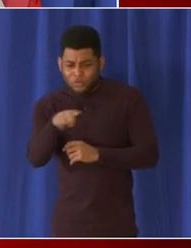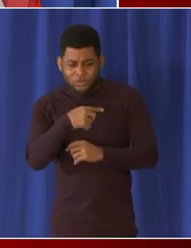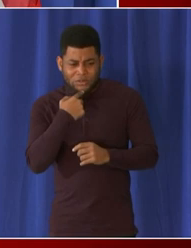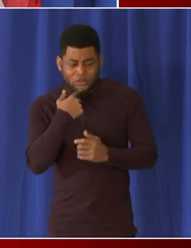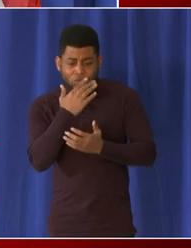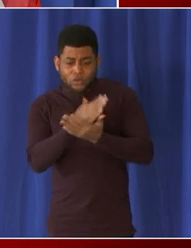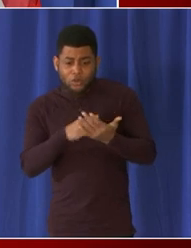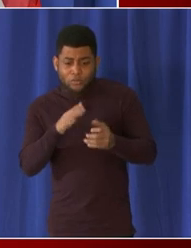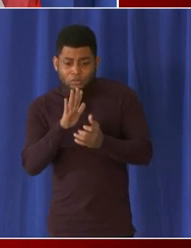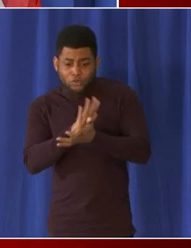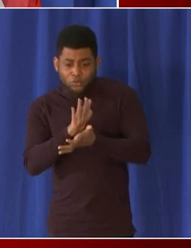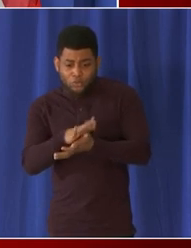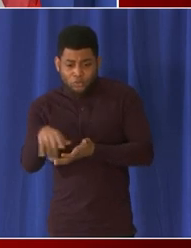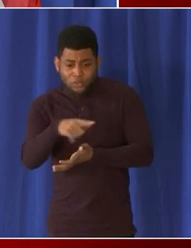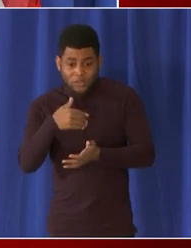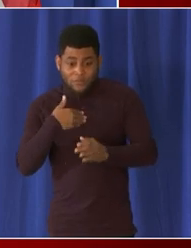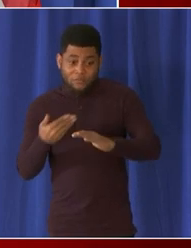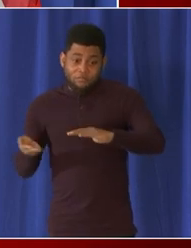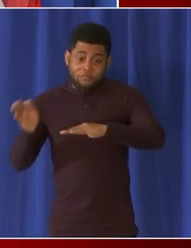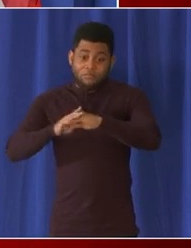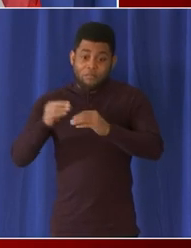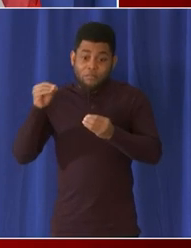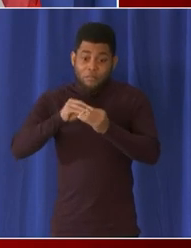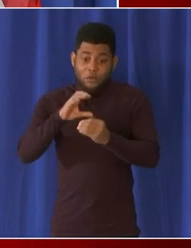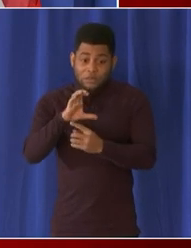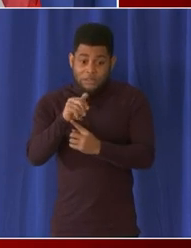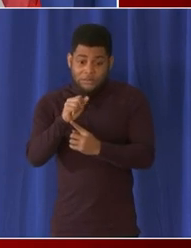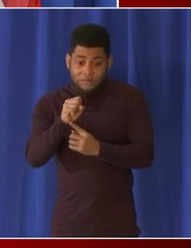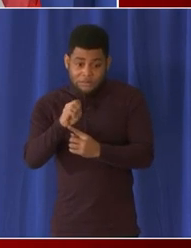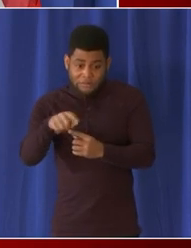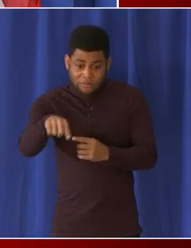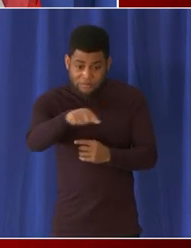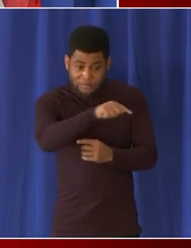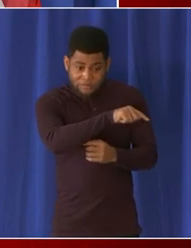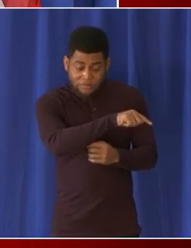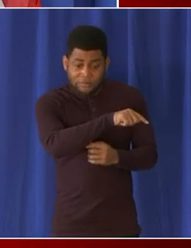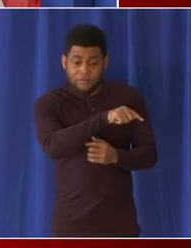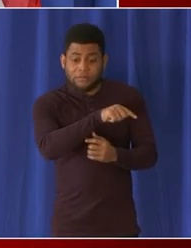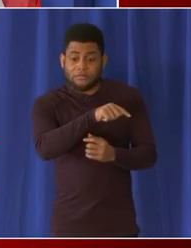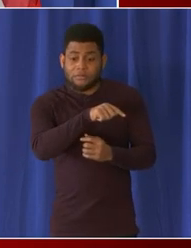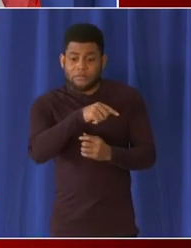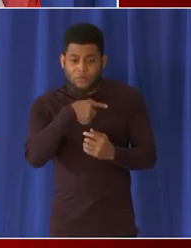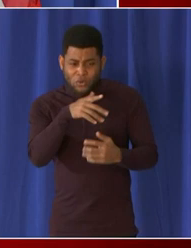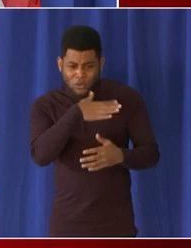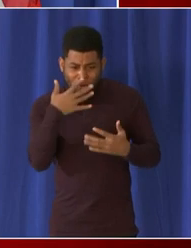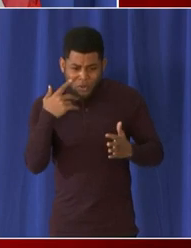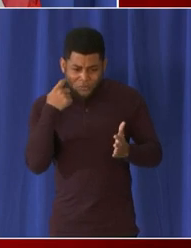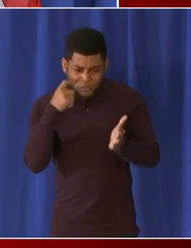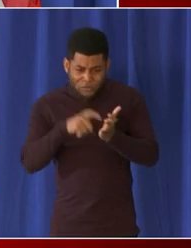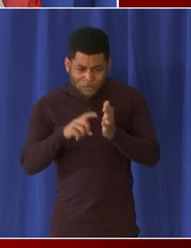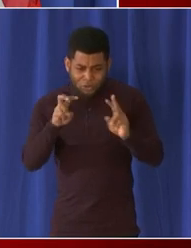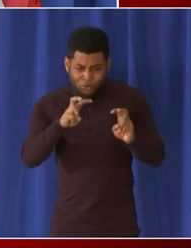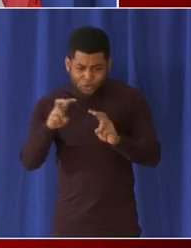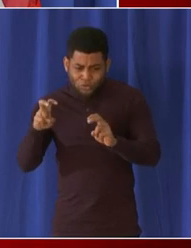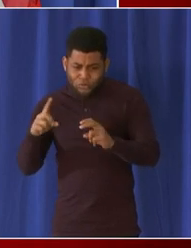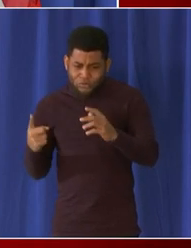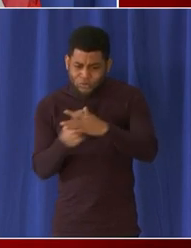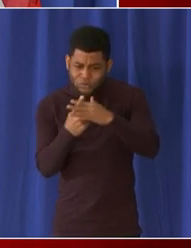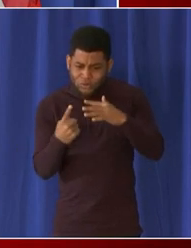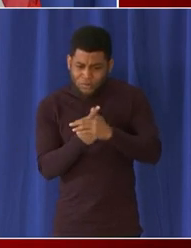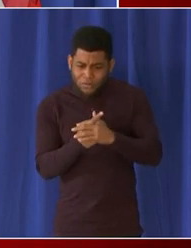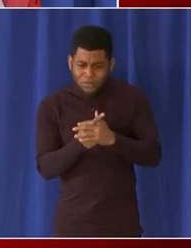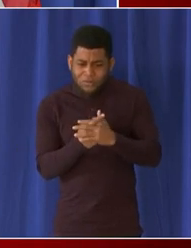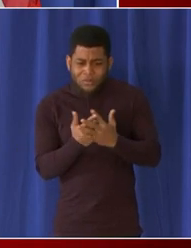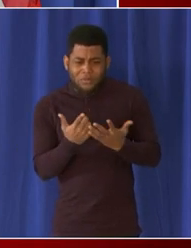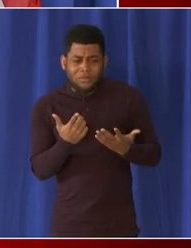had more kind of cases submitted from students than enrollment um figures were you aware of those kind of issues that pump like came up